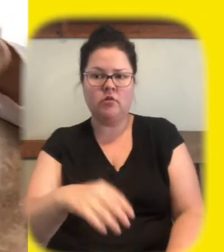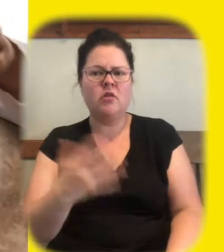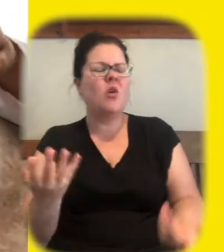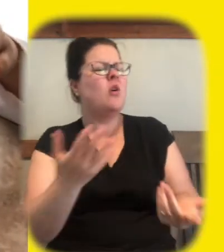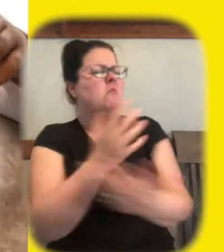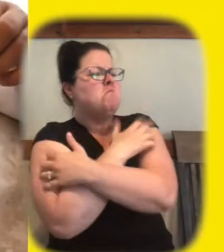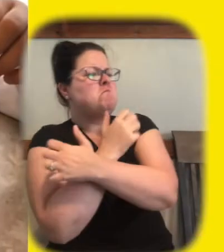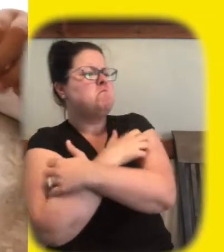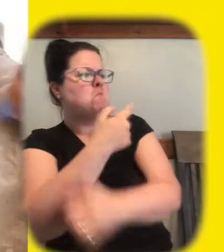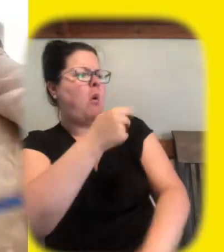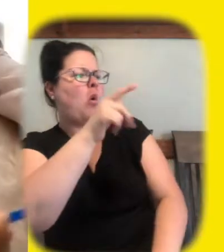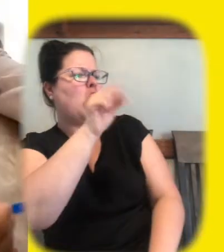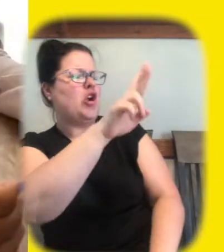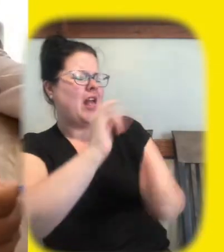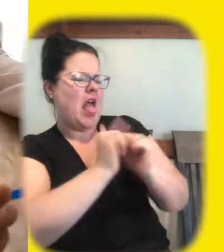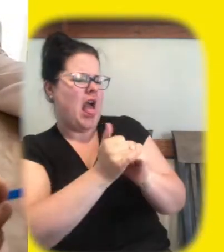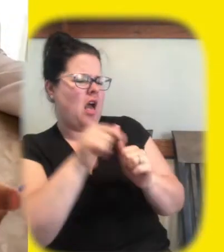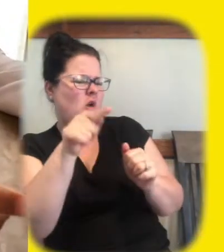you're a polar bear